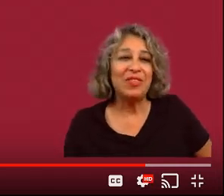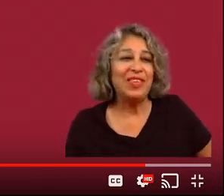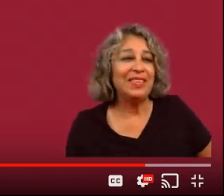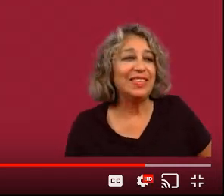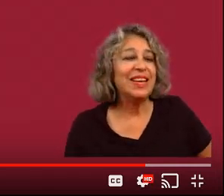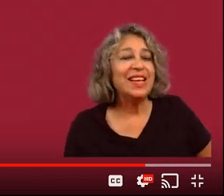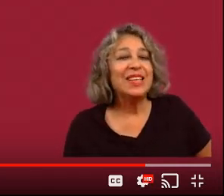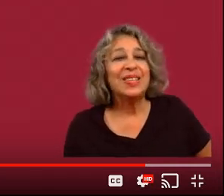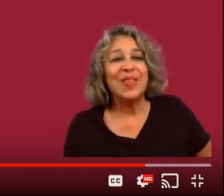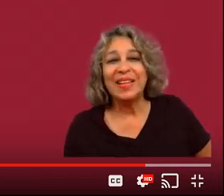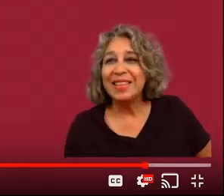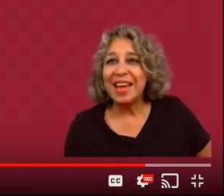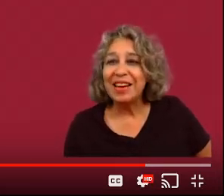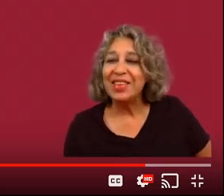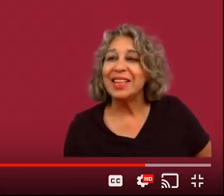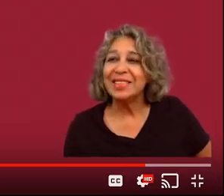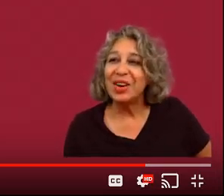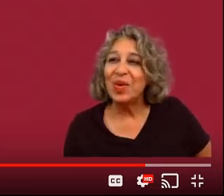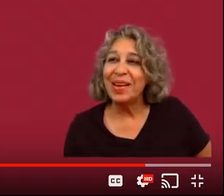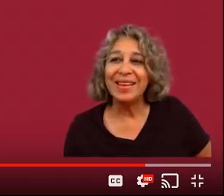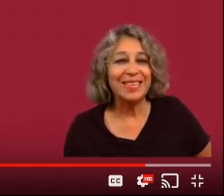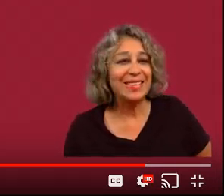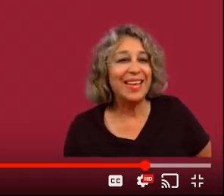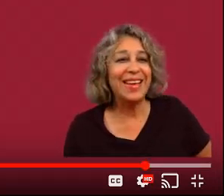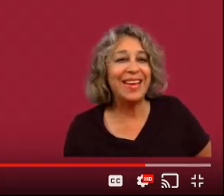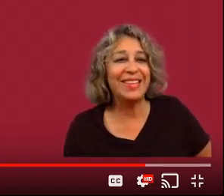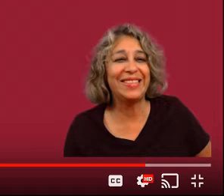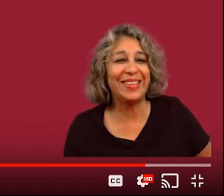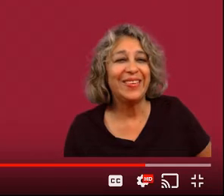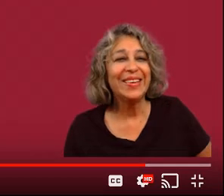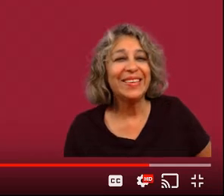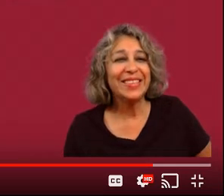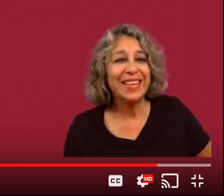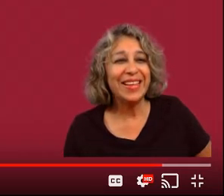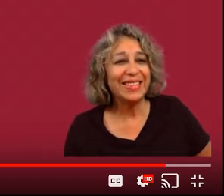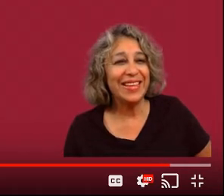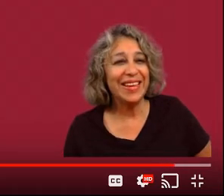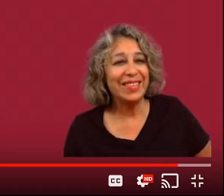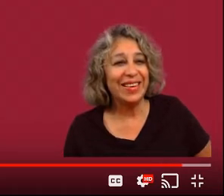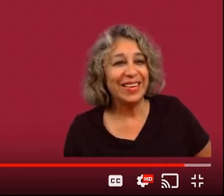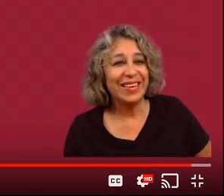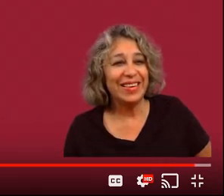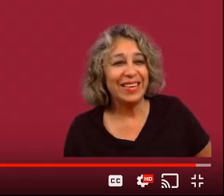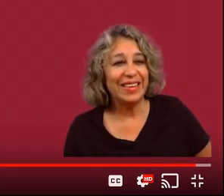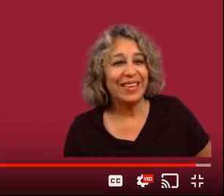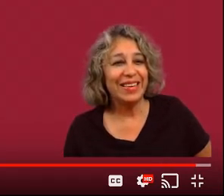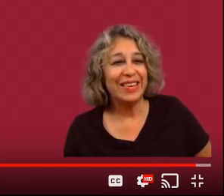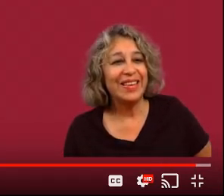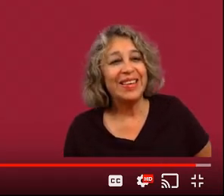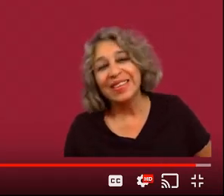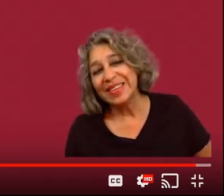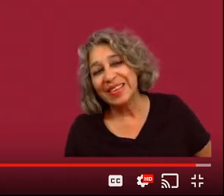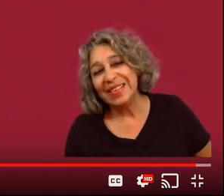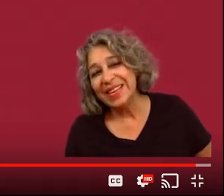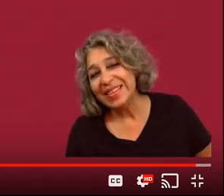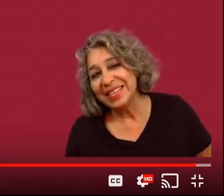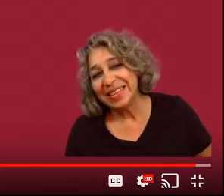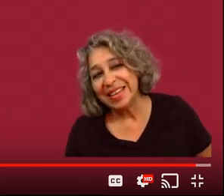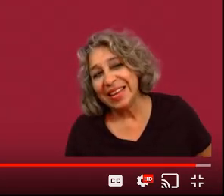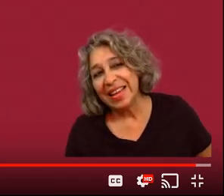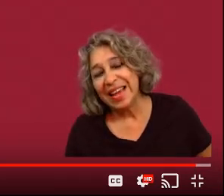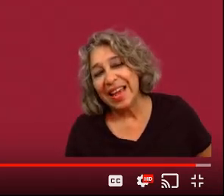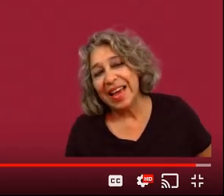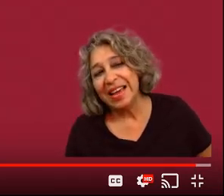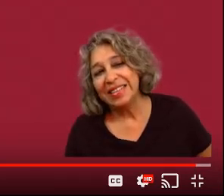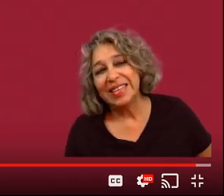are fulfilled so that's the end of it that's how quick it is and so see that's the end of so there it is